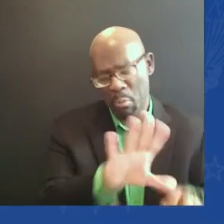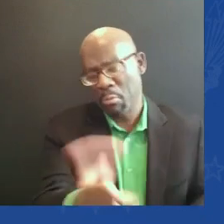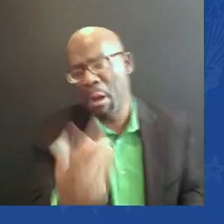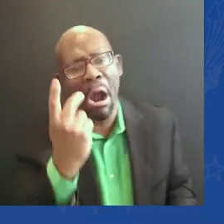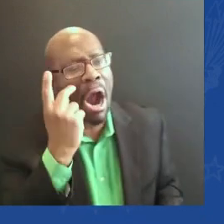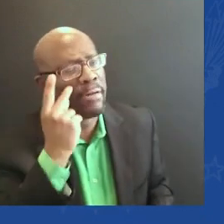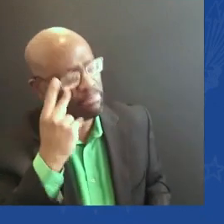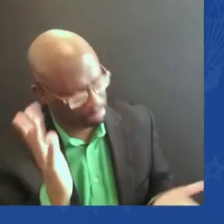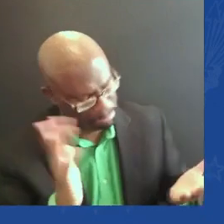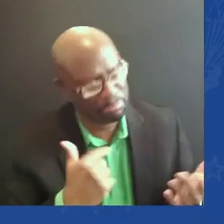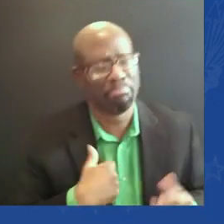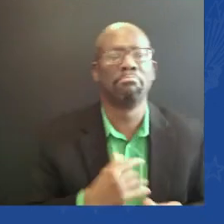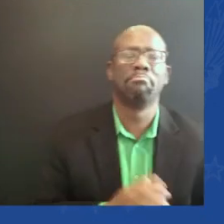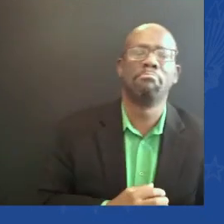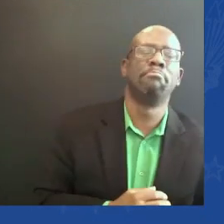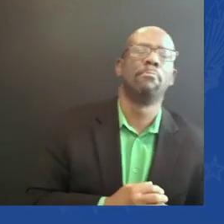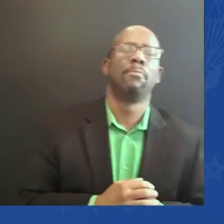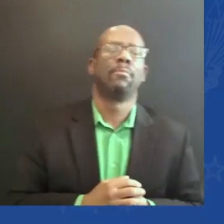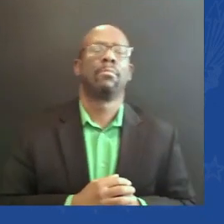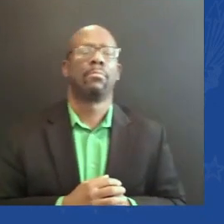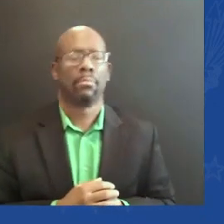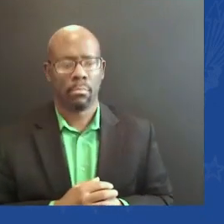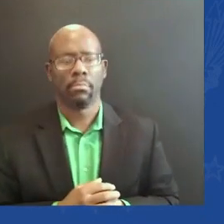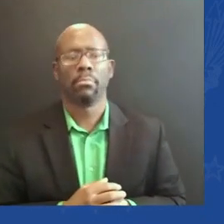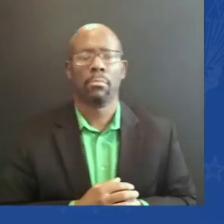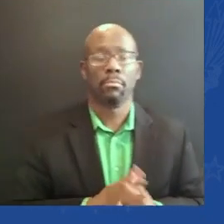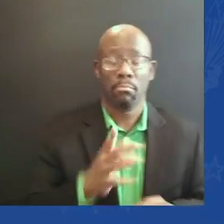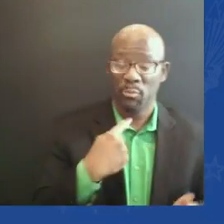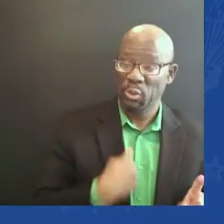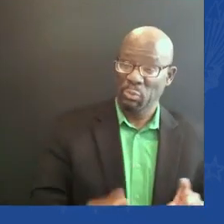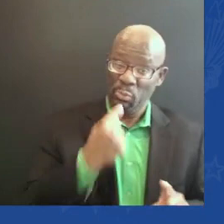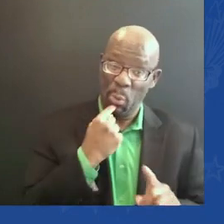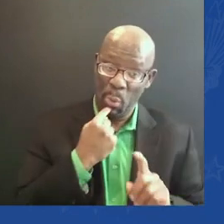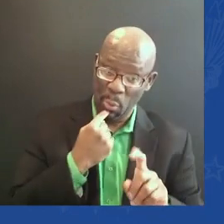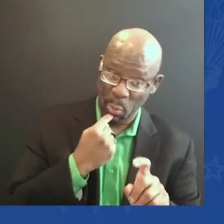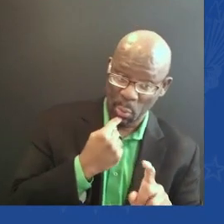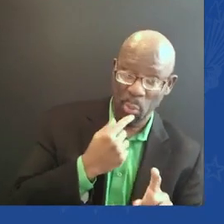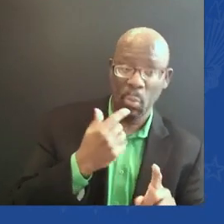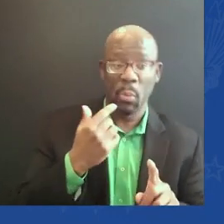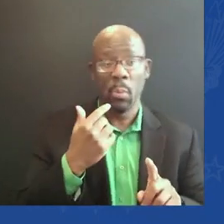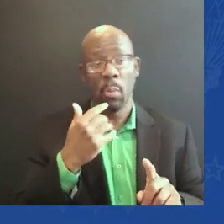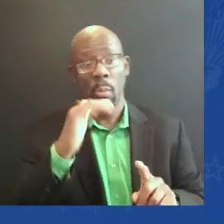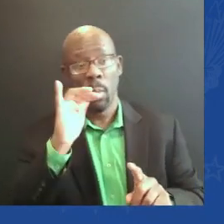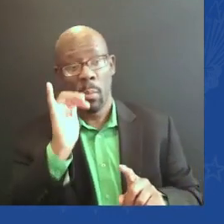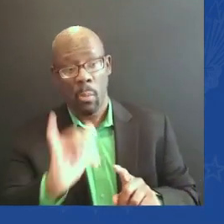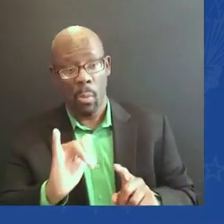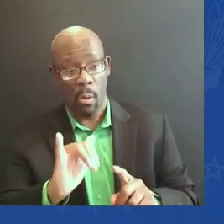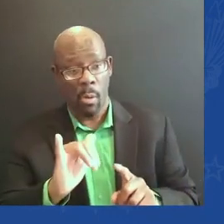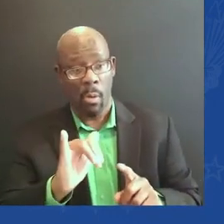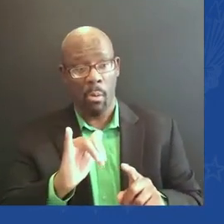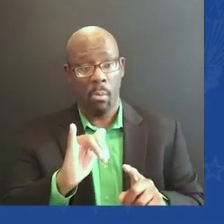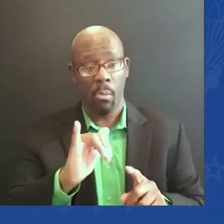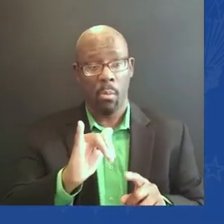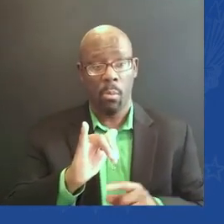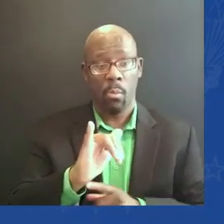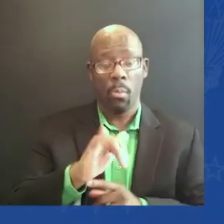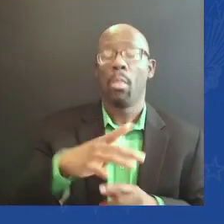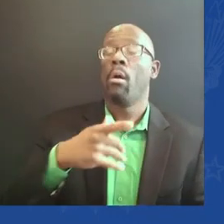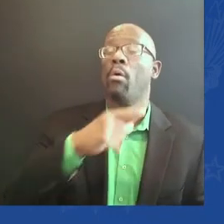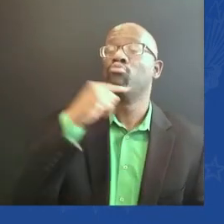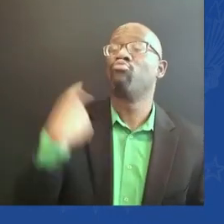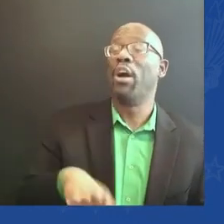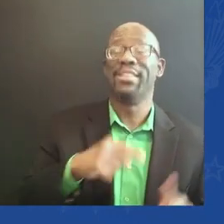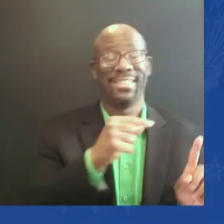disappointment, the disappointment relates to the fact that Russia and, and, and including